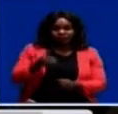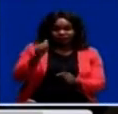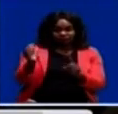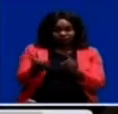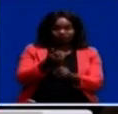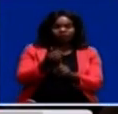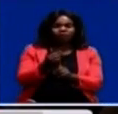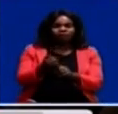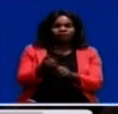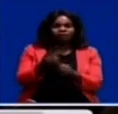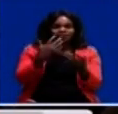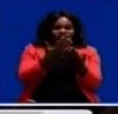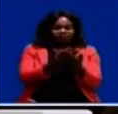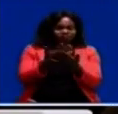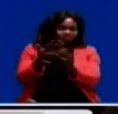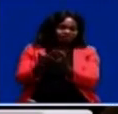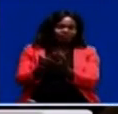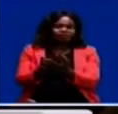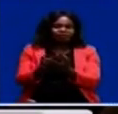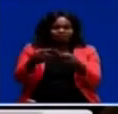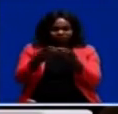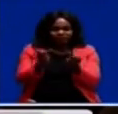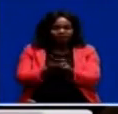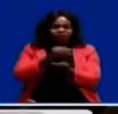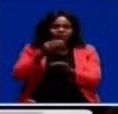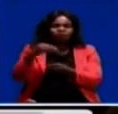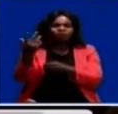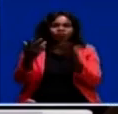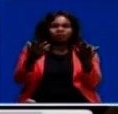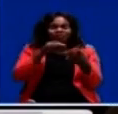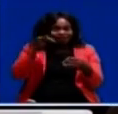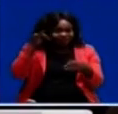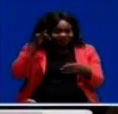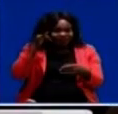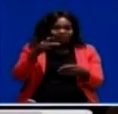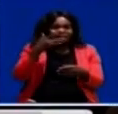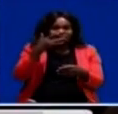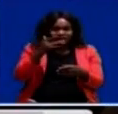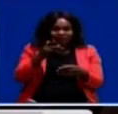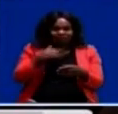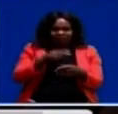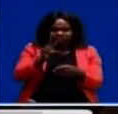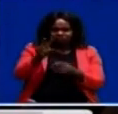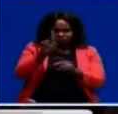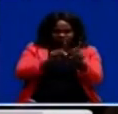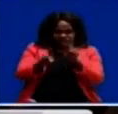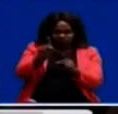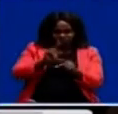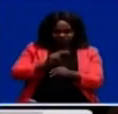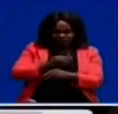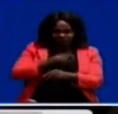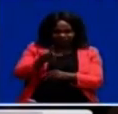the collection facilities don't go to waste. So yesterday, there were two privileged inmates who we found